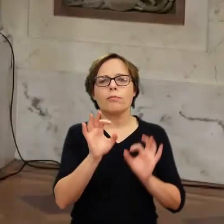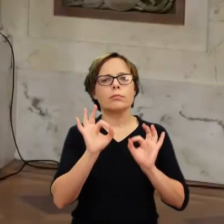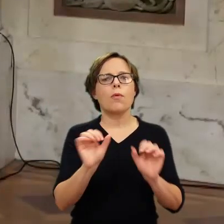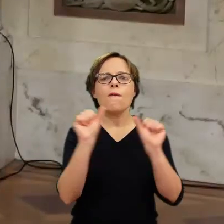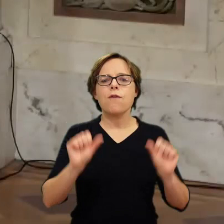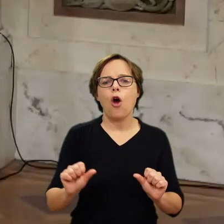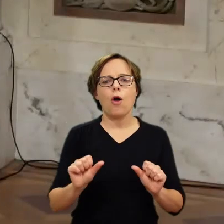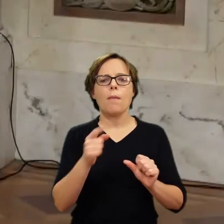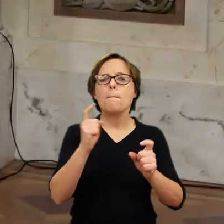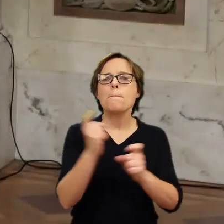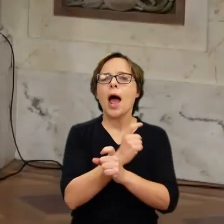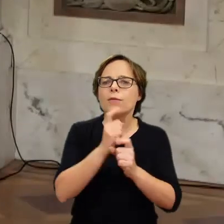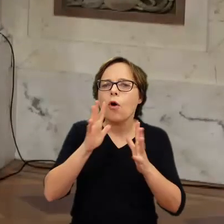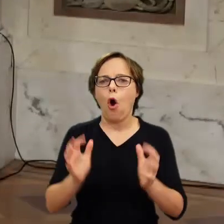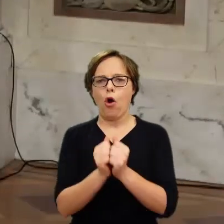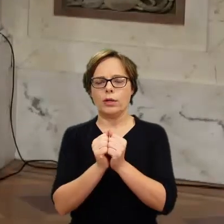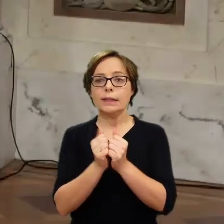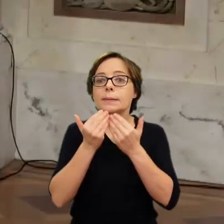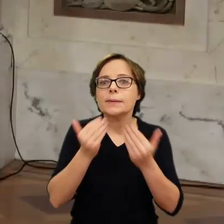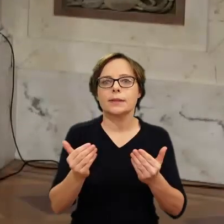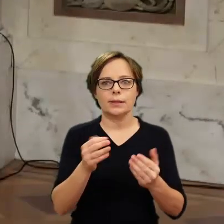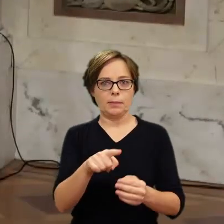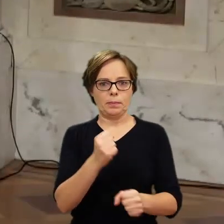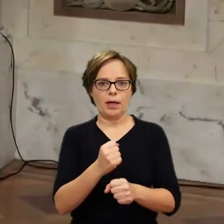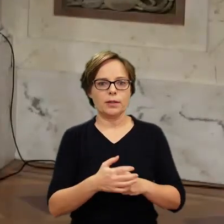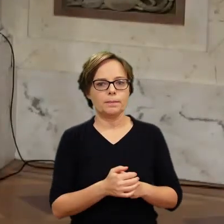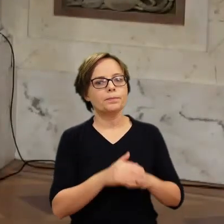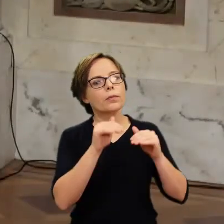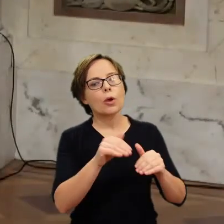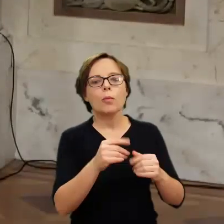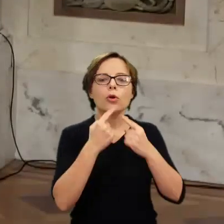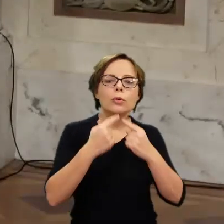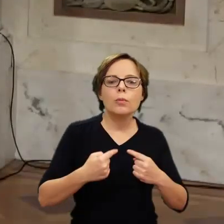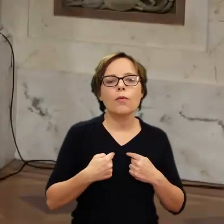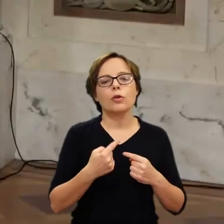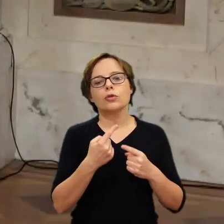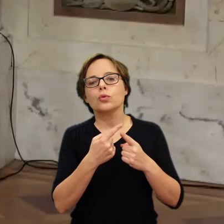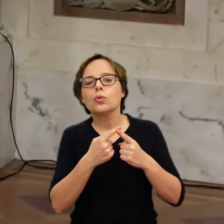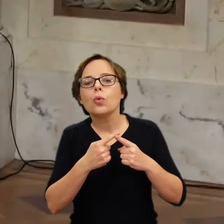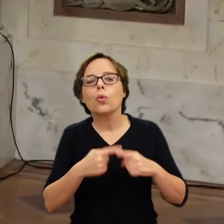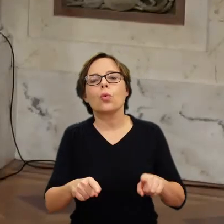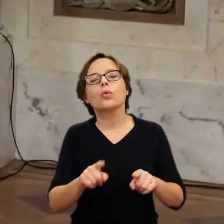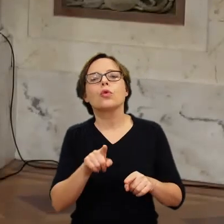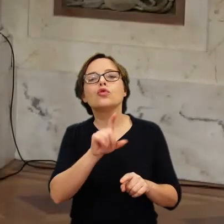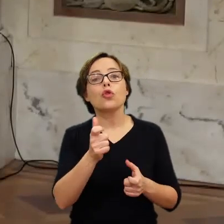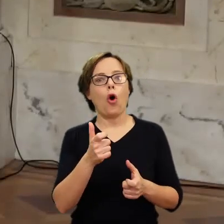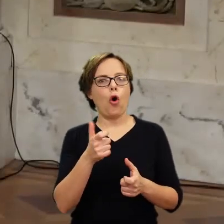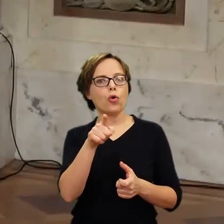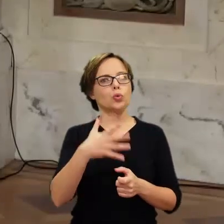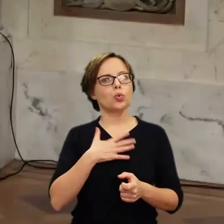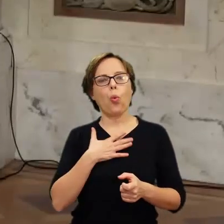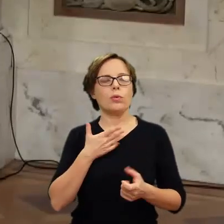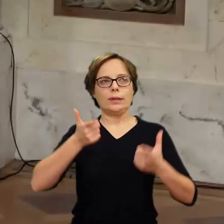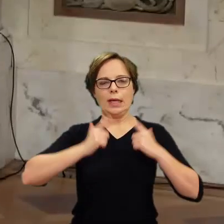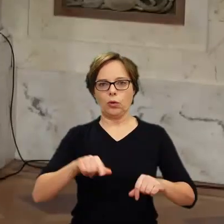of a country through this work. Could you give us a couple of characteristics, what have been surprising for you?